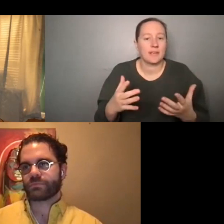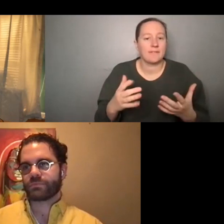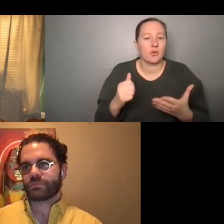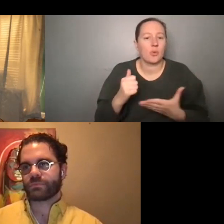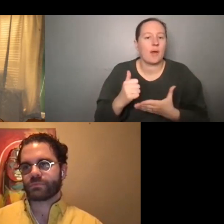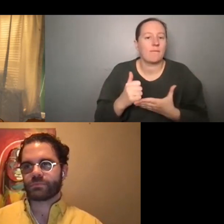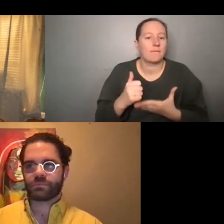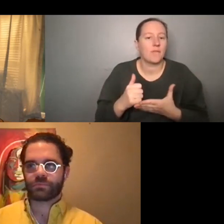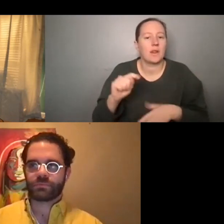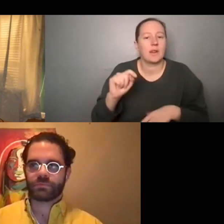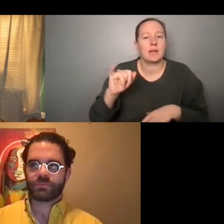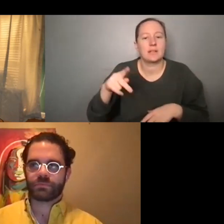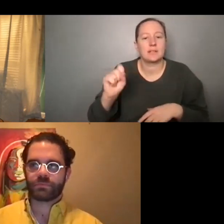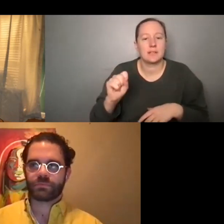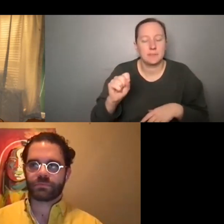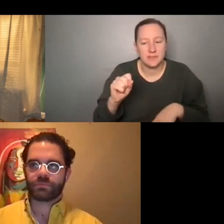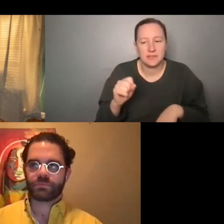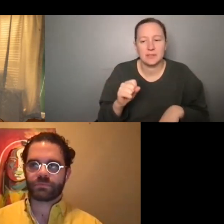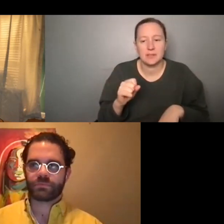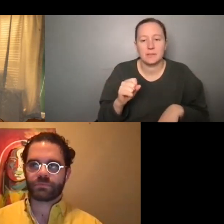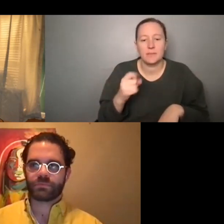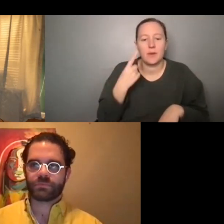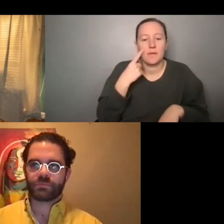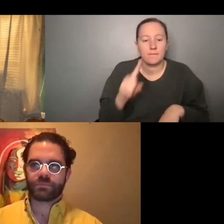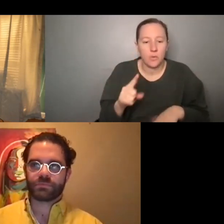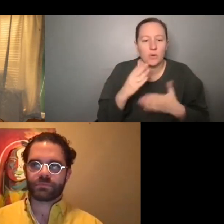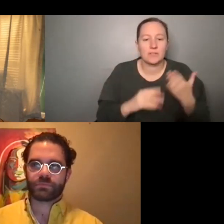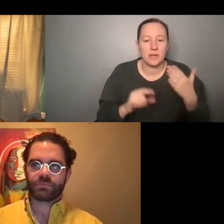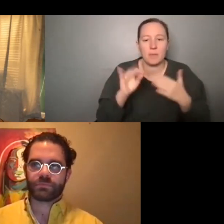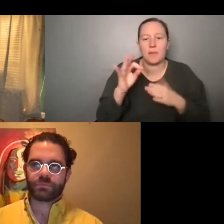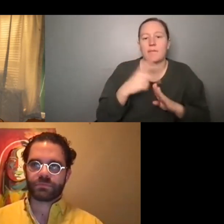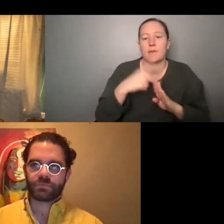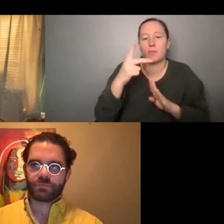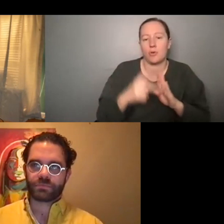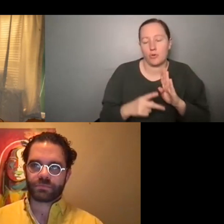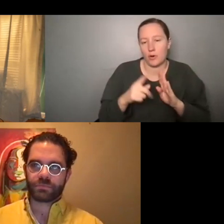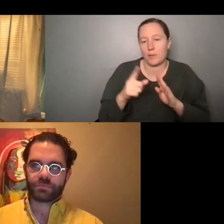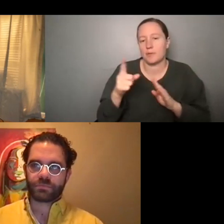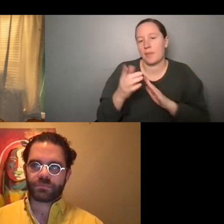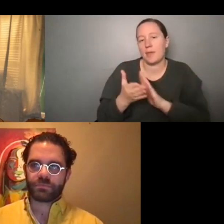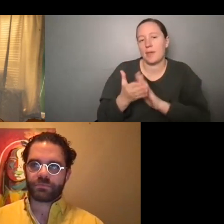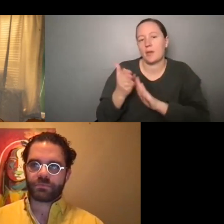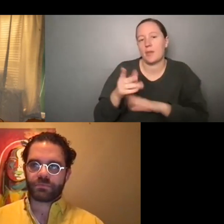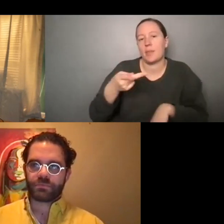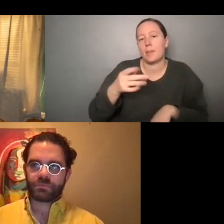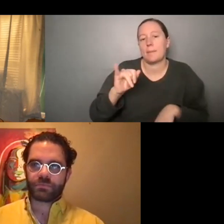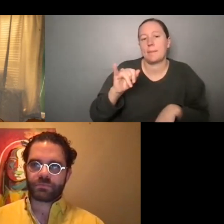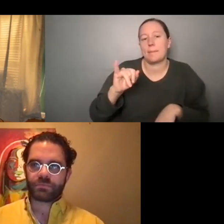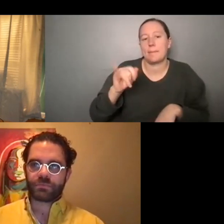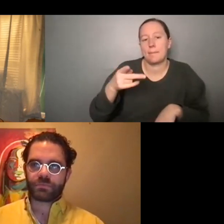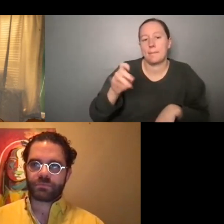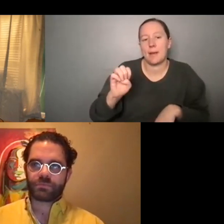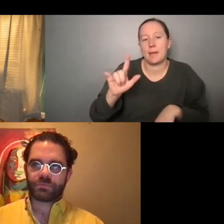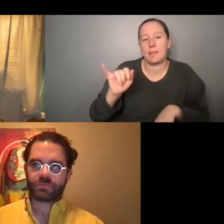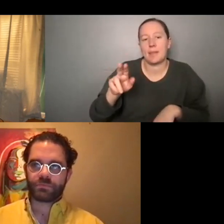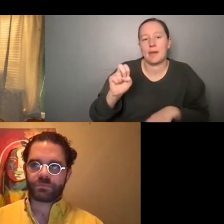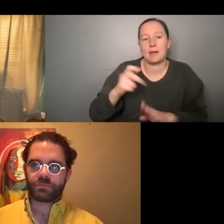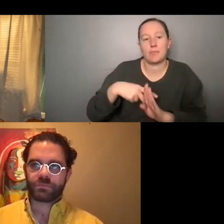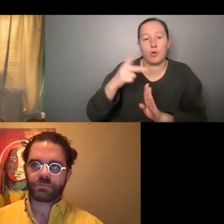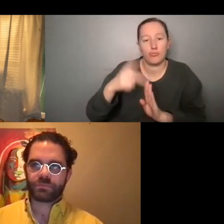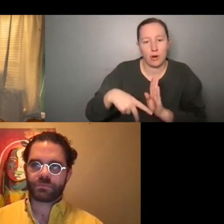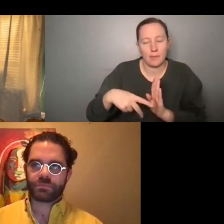tips, um, for some of the programs that, that they run, the pipeline programs. I know there's